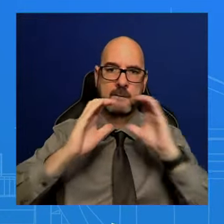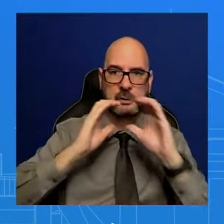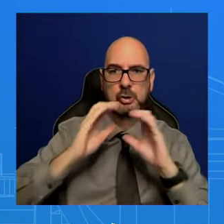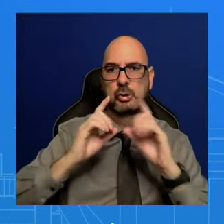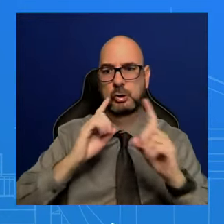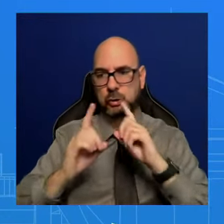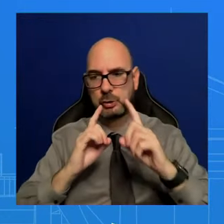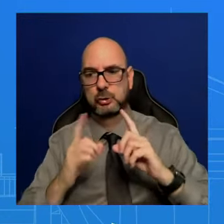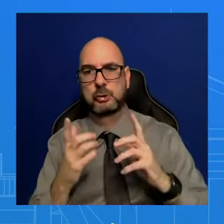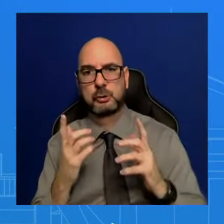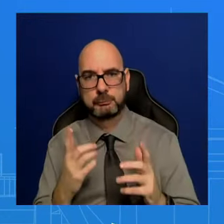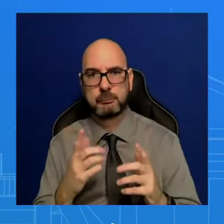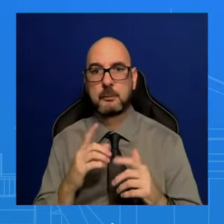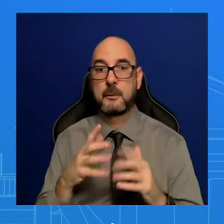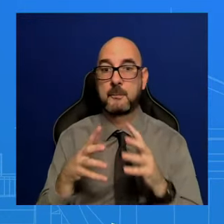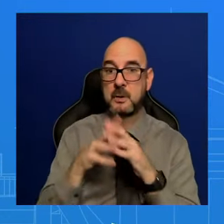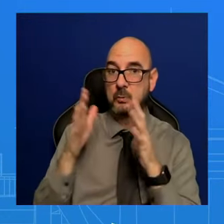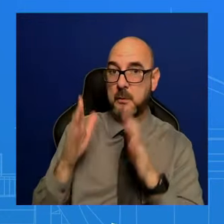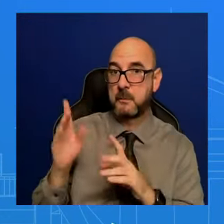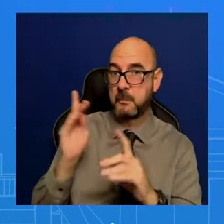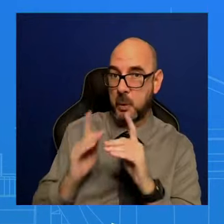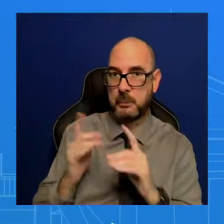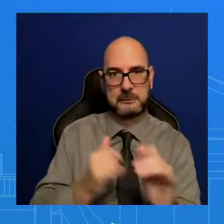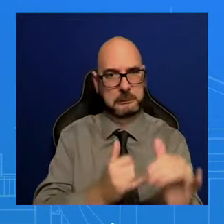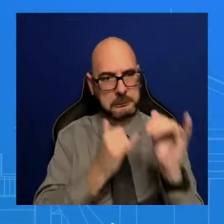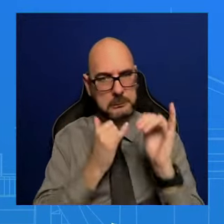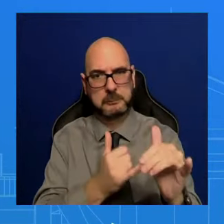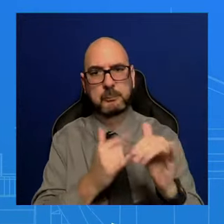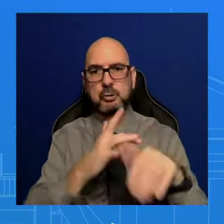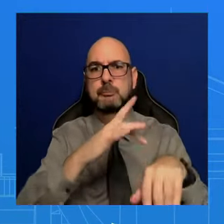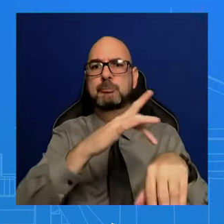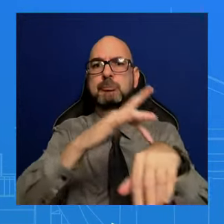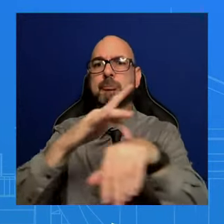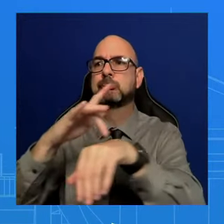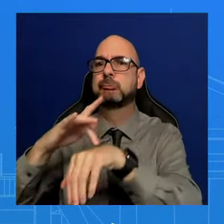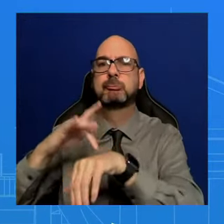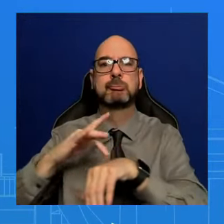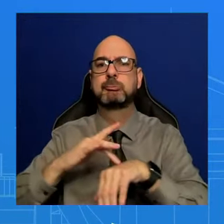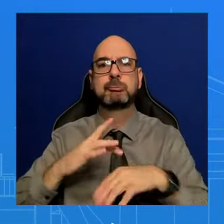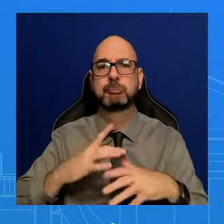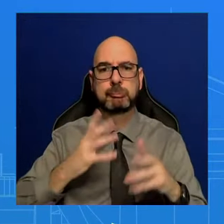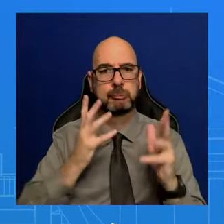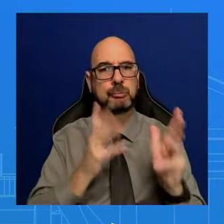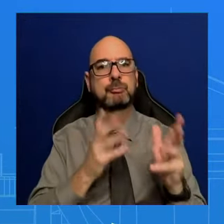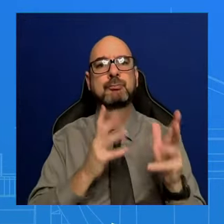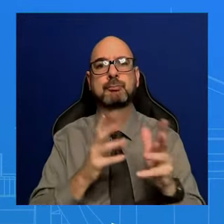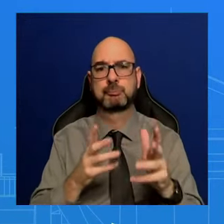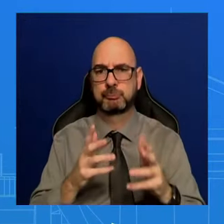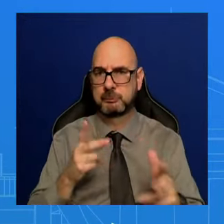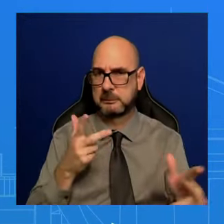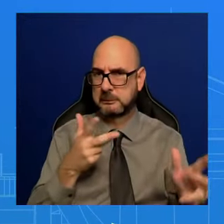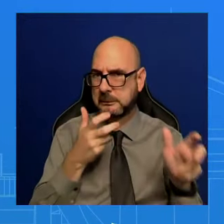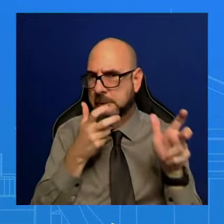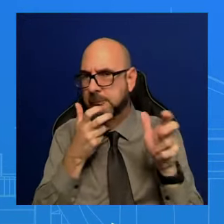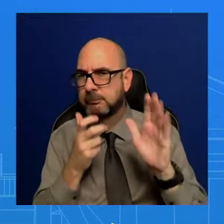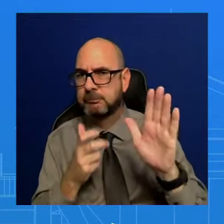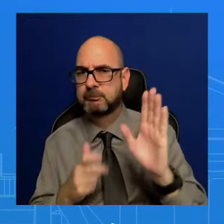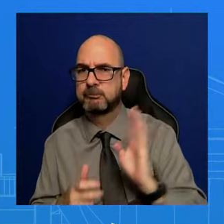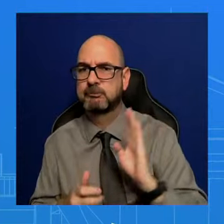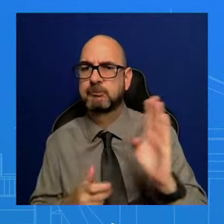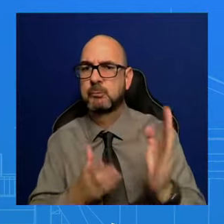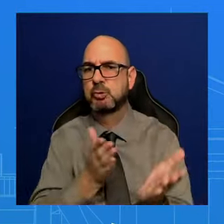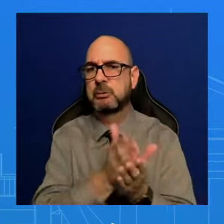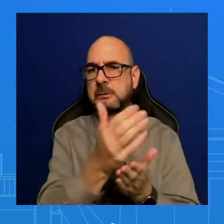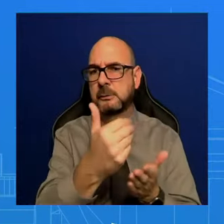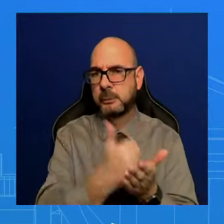out and travels on the road, right? He hears directly from them. He hears what they are dealing with.